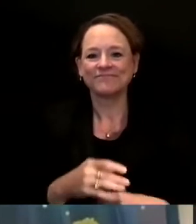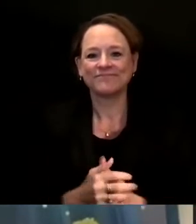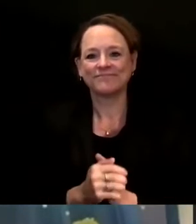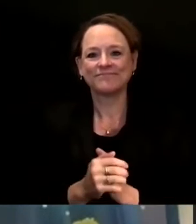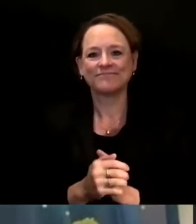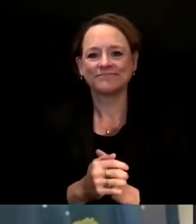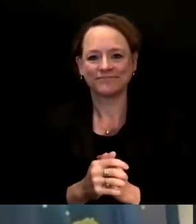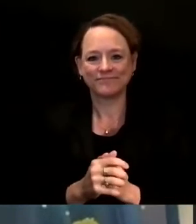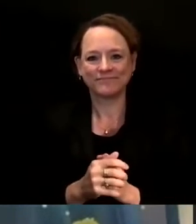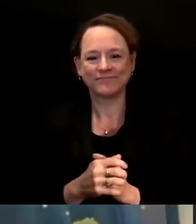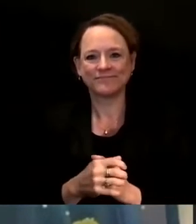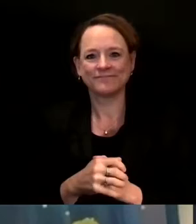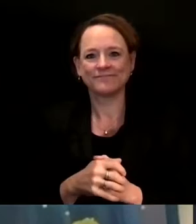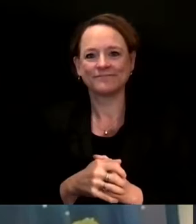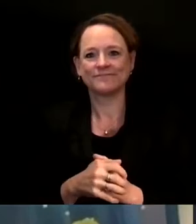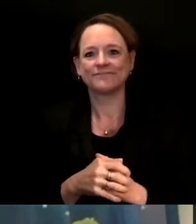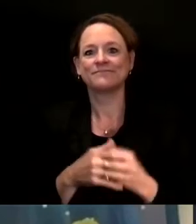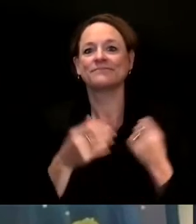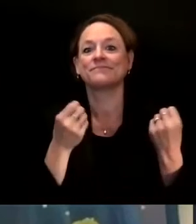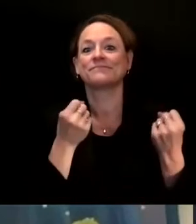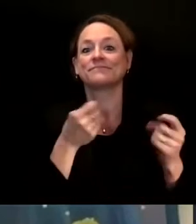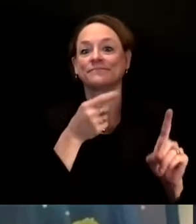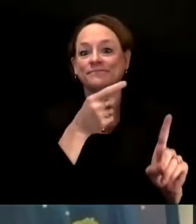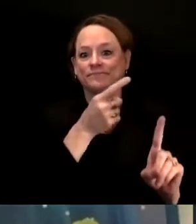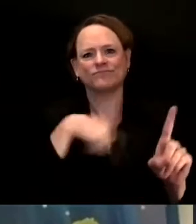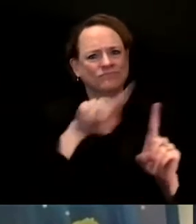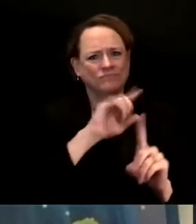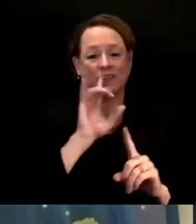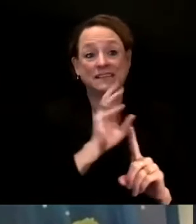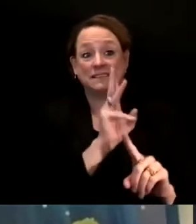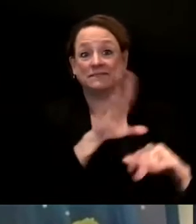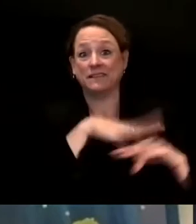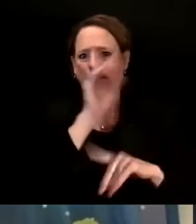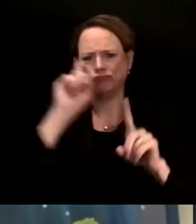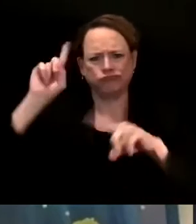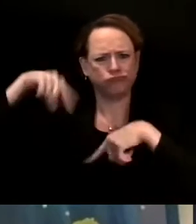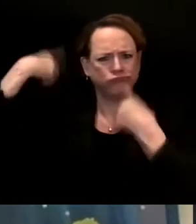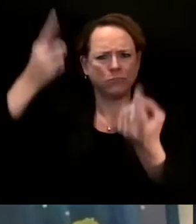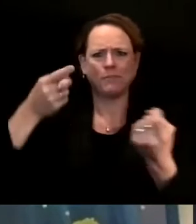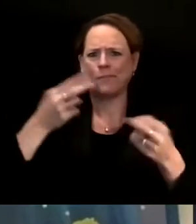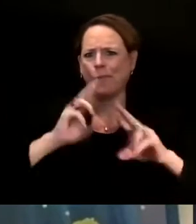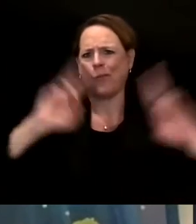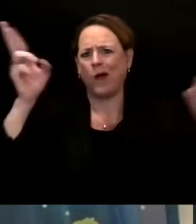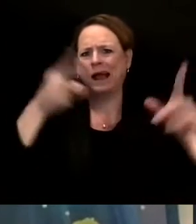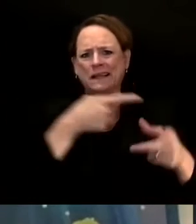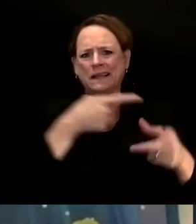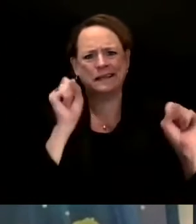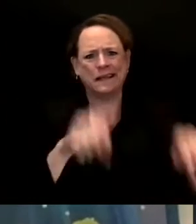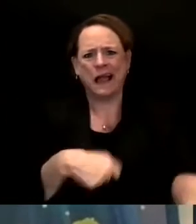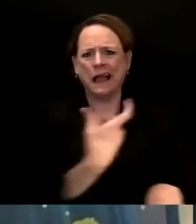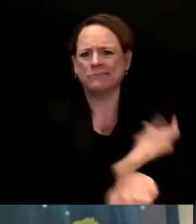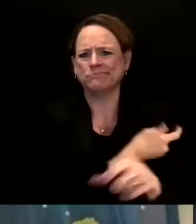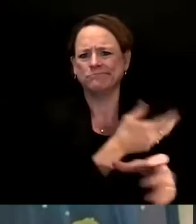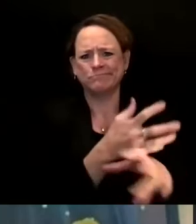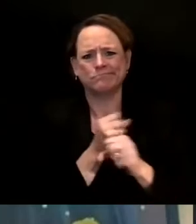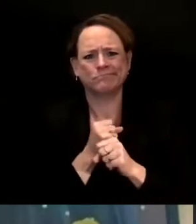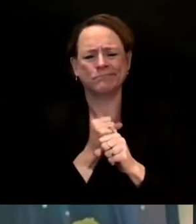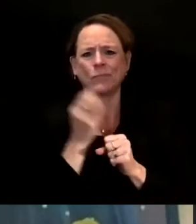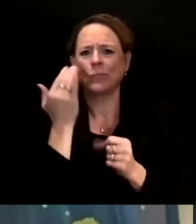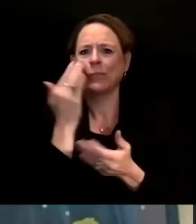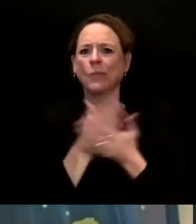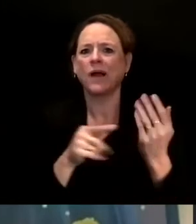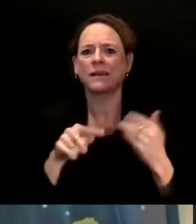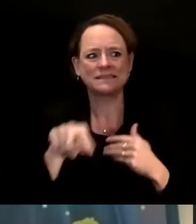others, and that was because we looked at the data and saw how serious COVID-19 was for older